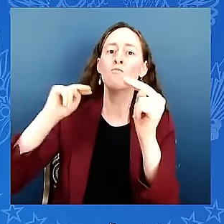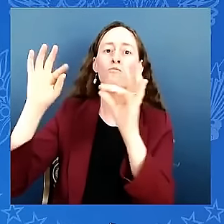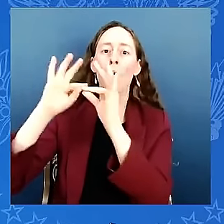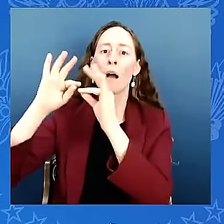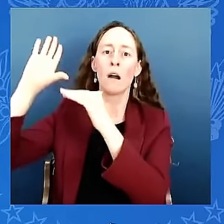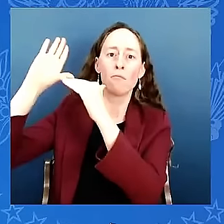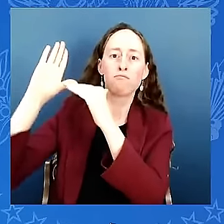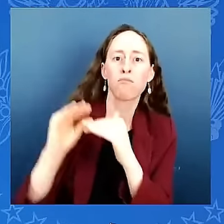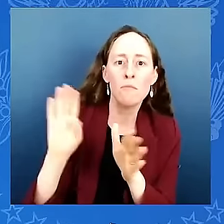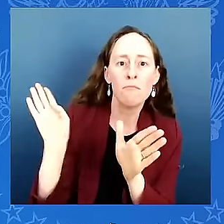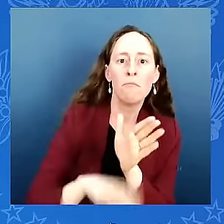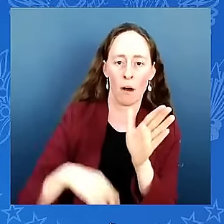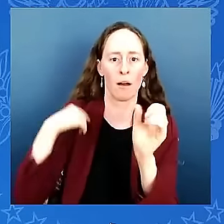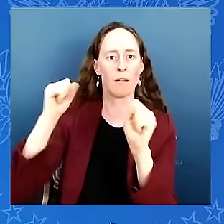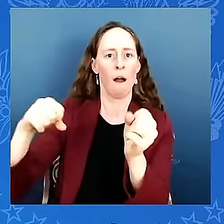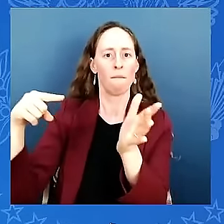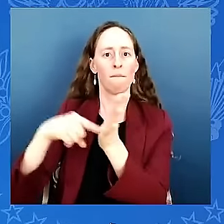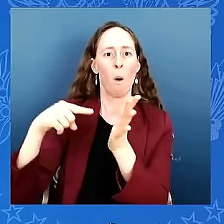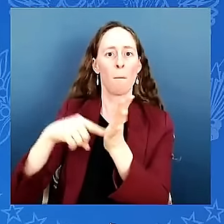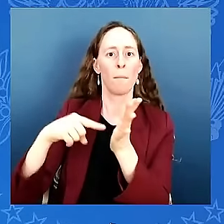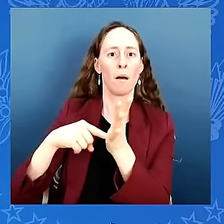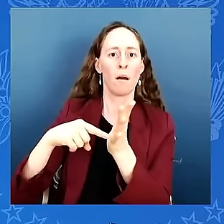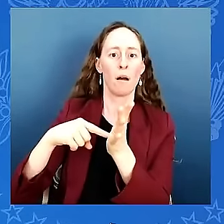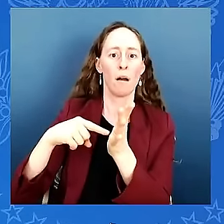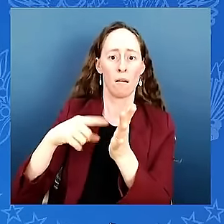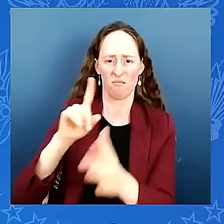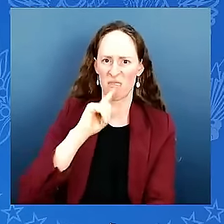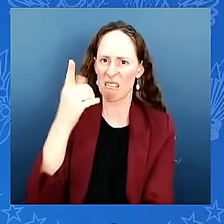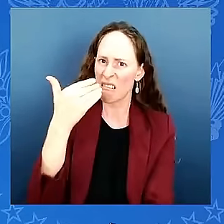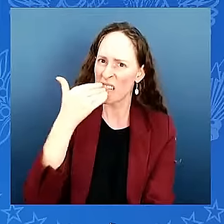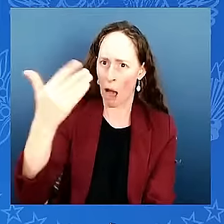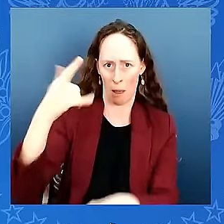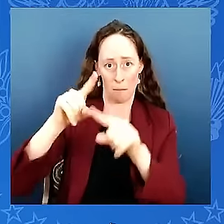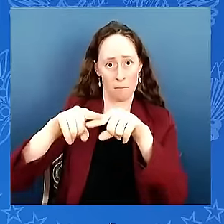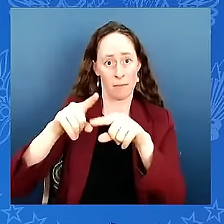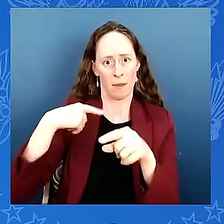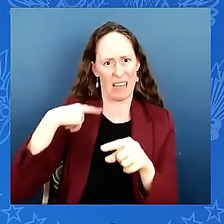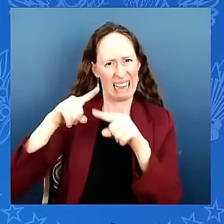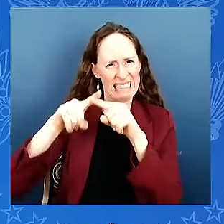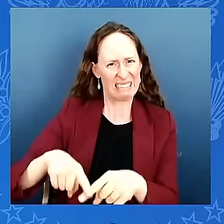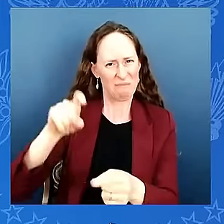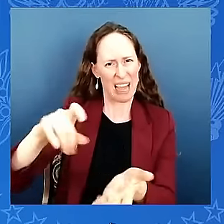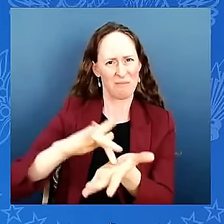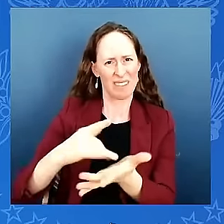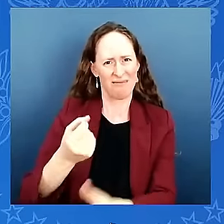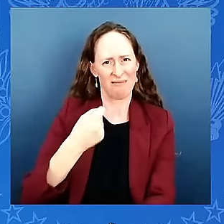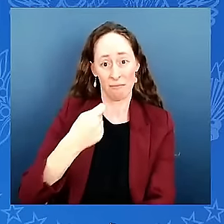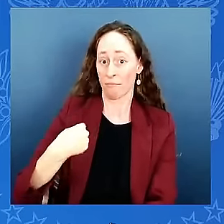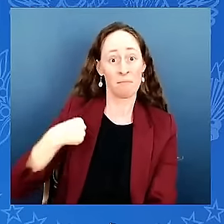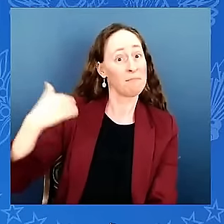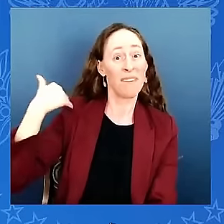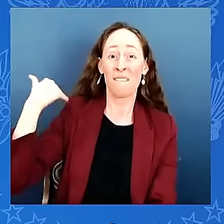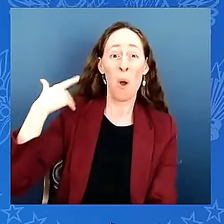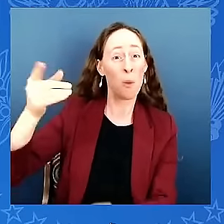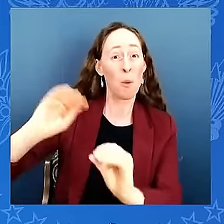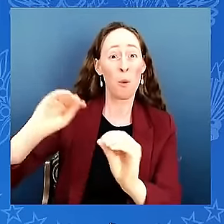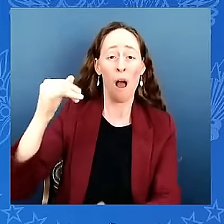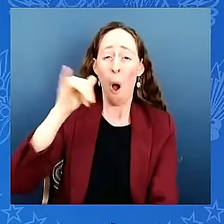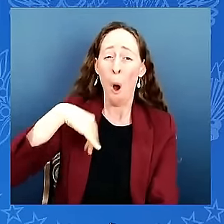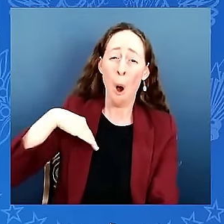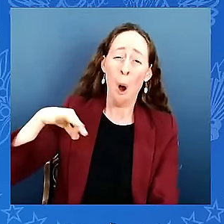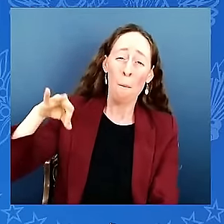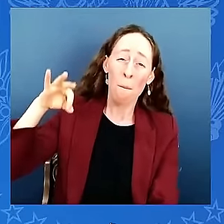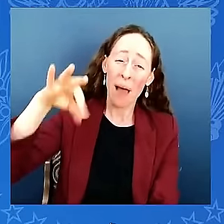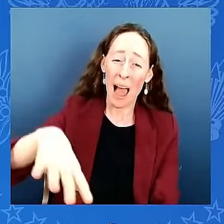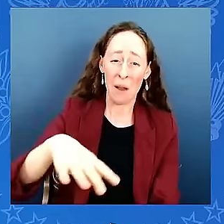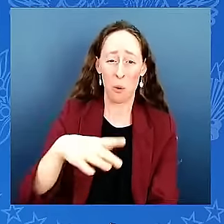medication to live prior to the inflation reduction act my out-of-pocket drug cost ranged from 15 to over 21 000